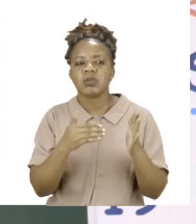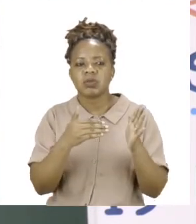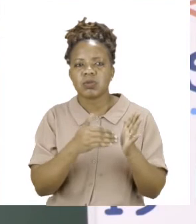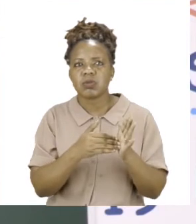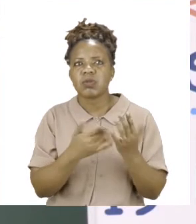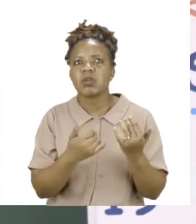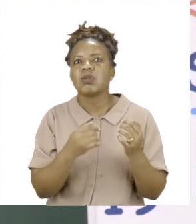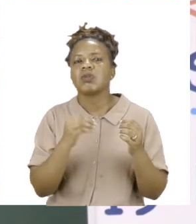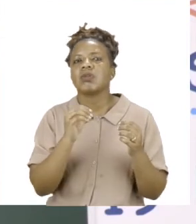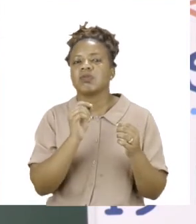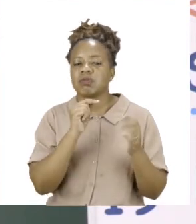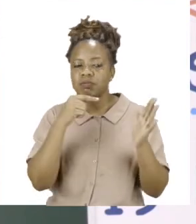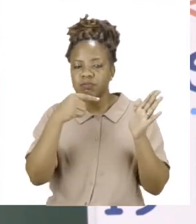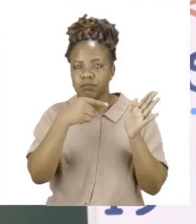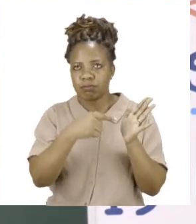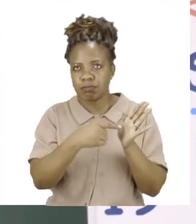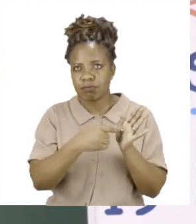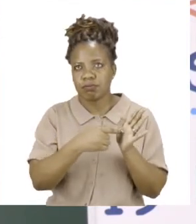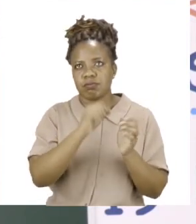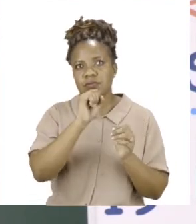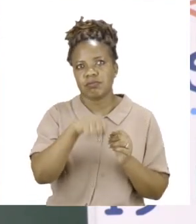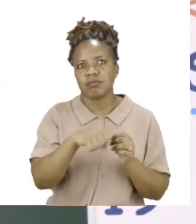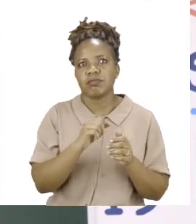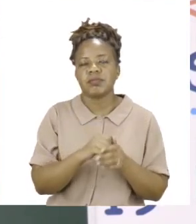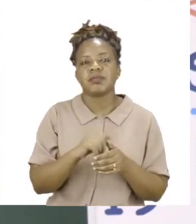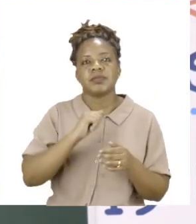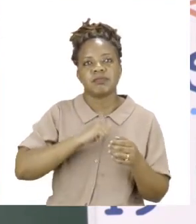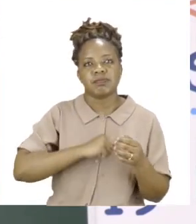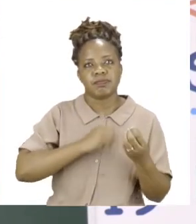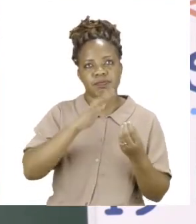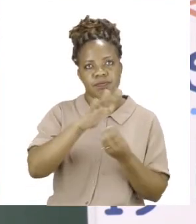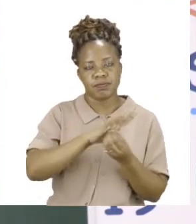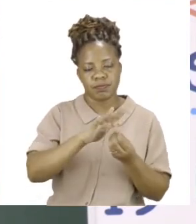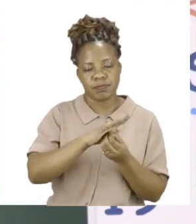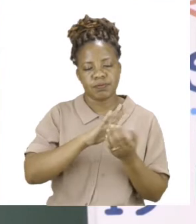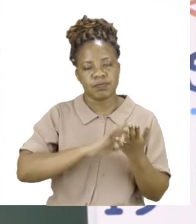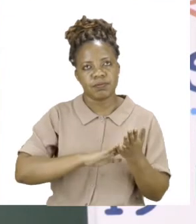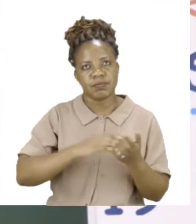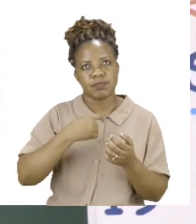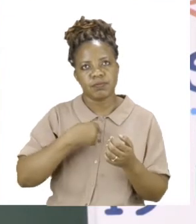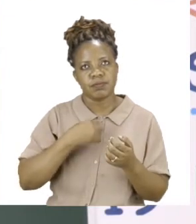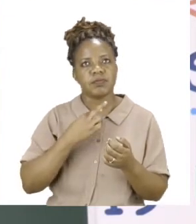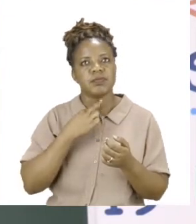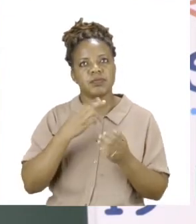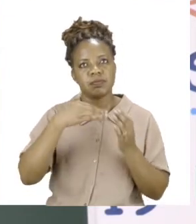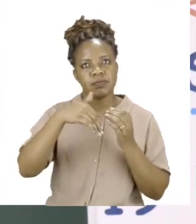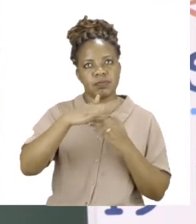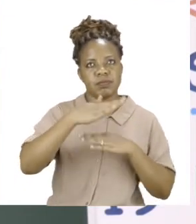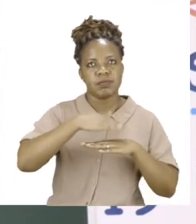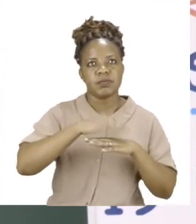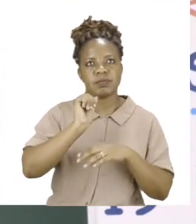Well done. Now it says, my family and I are going on a